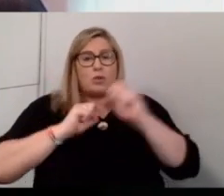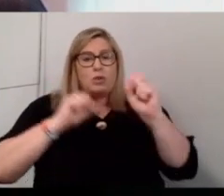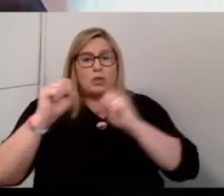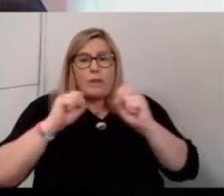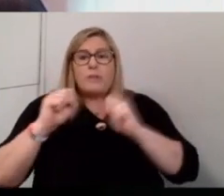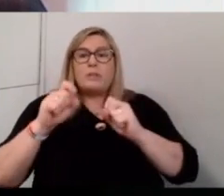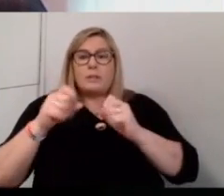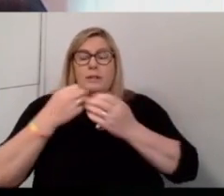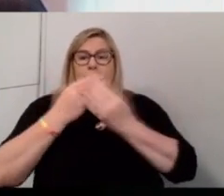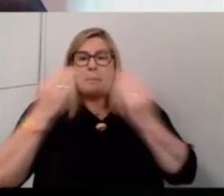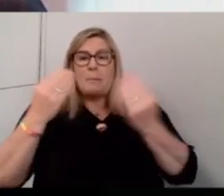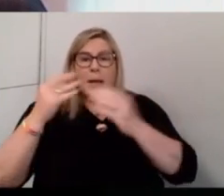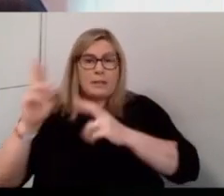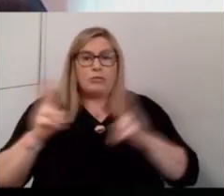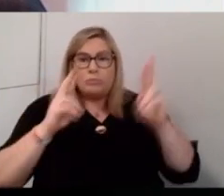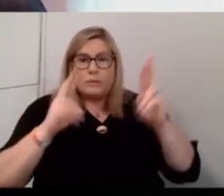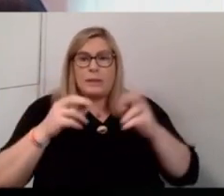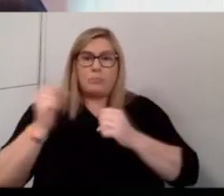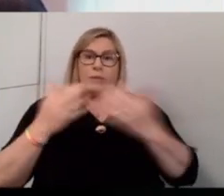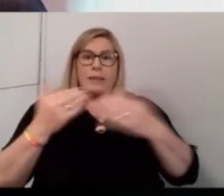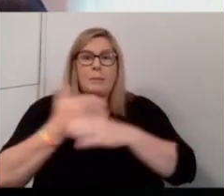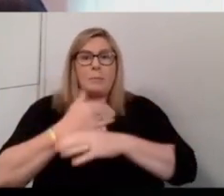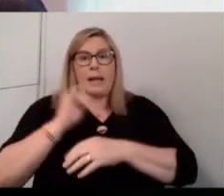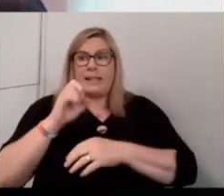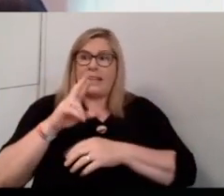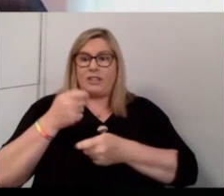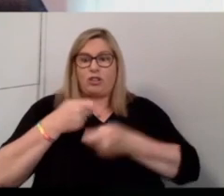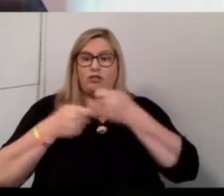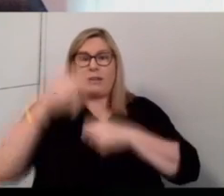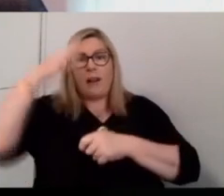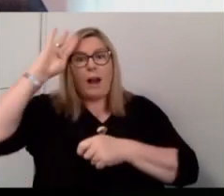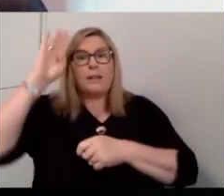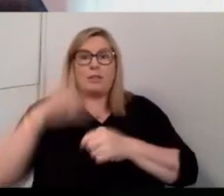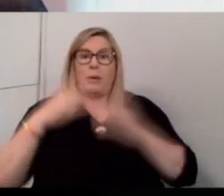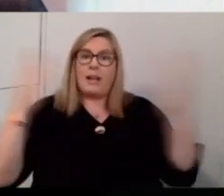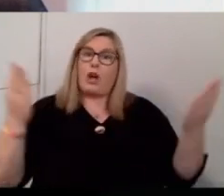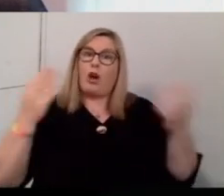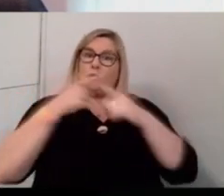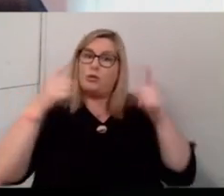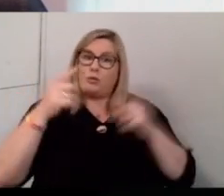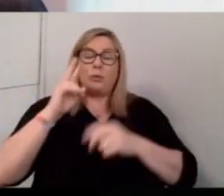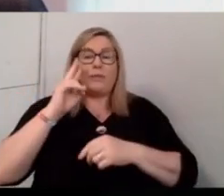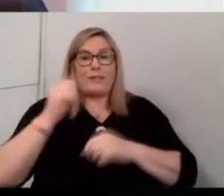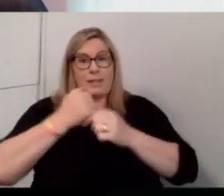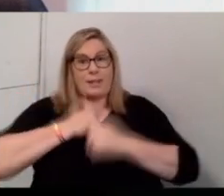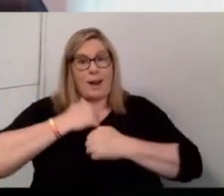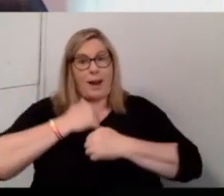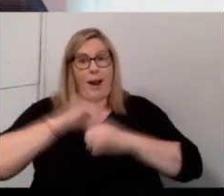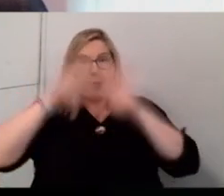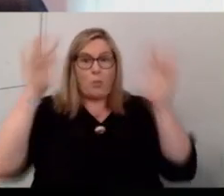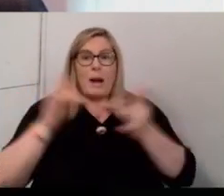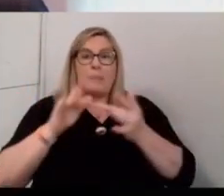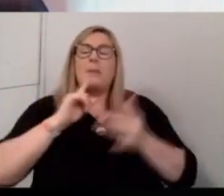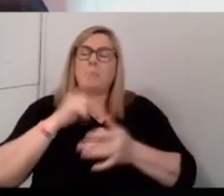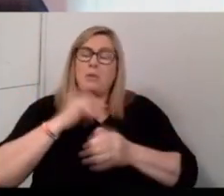raised, provided by Intertrade Ireland. So I'd encourage you to visit our website, but it's clear that more